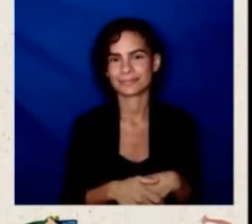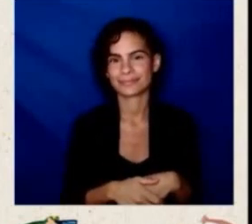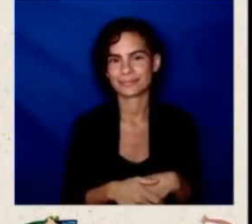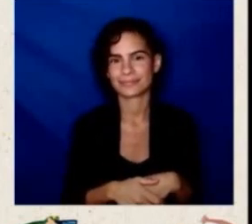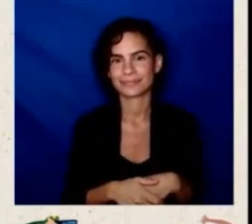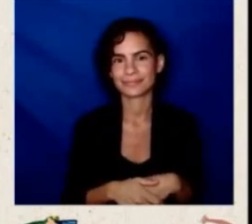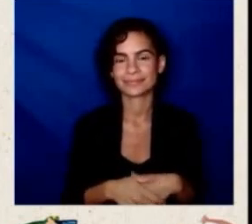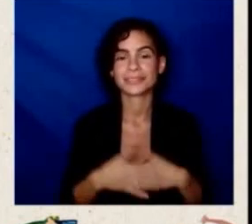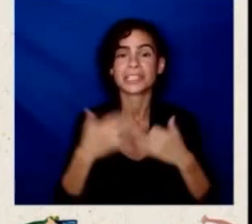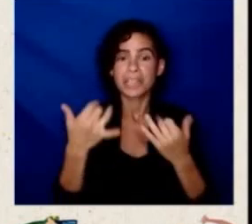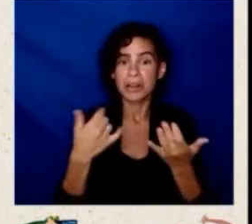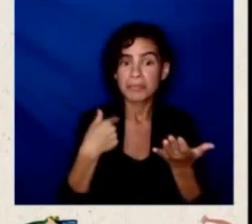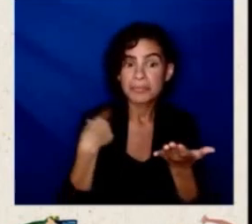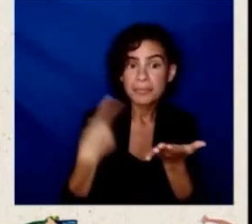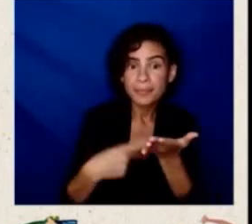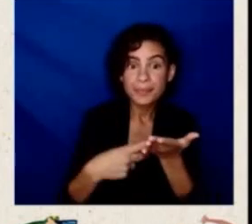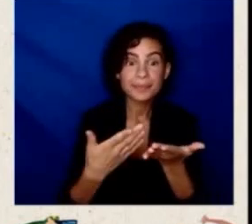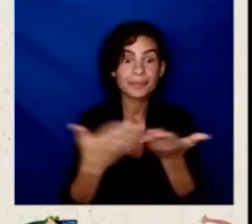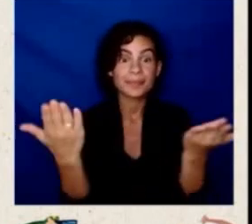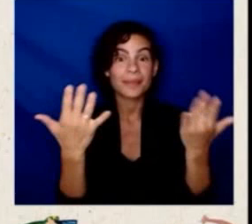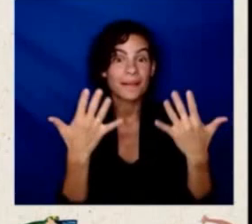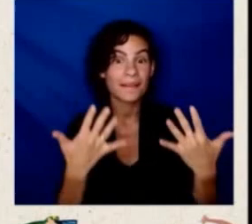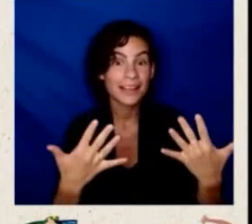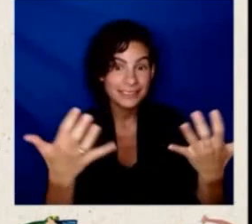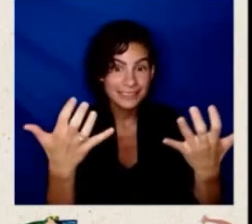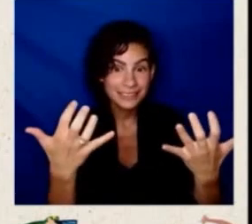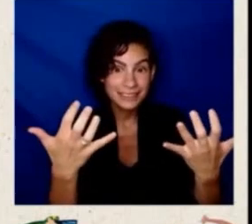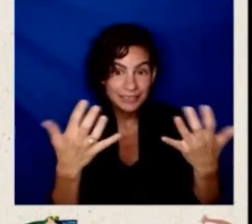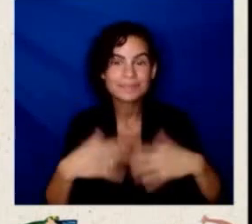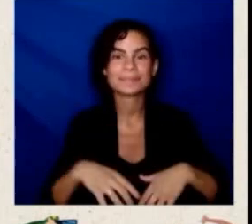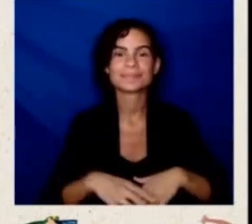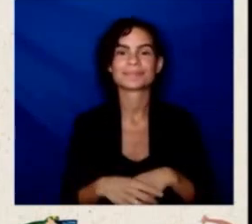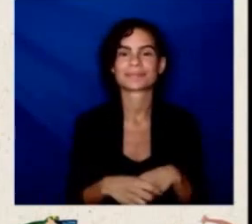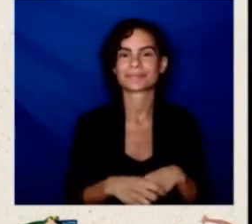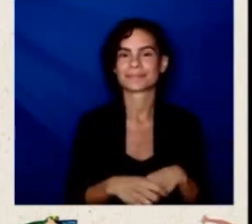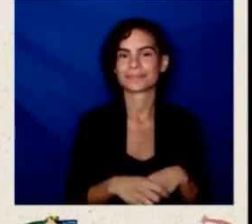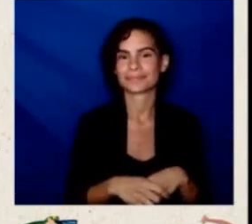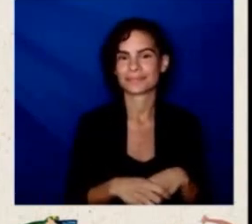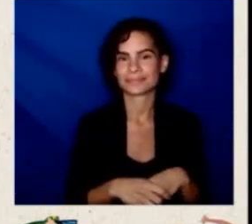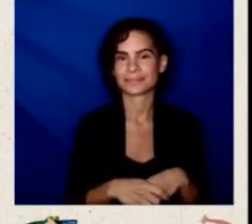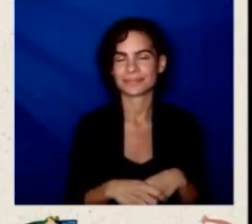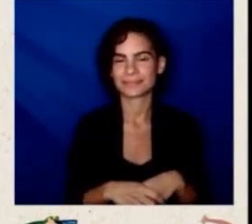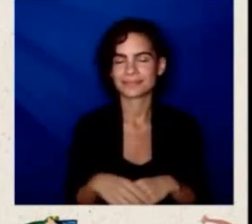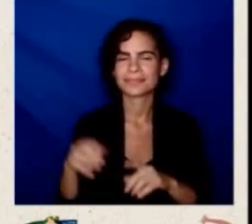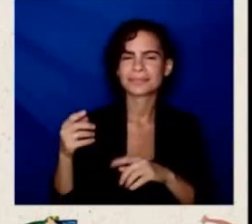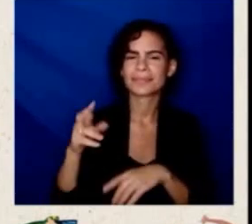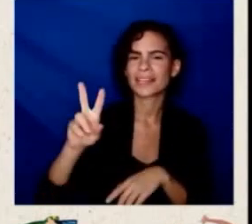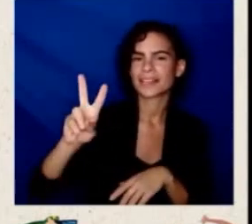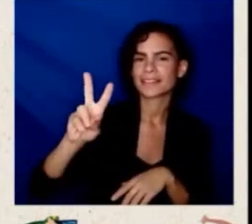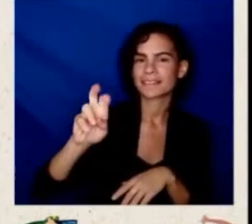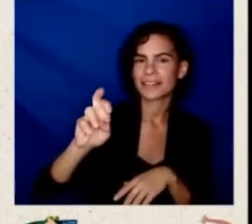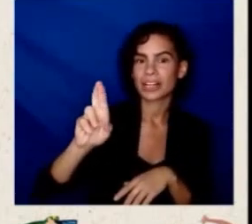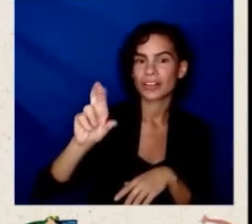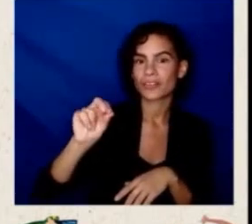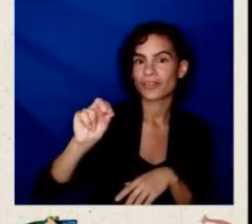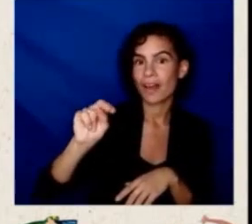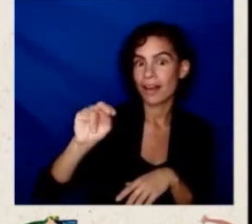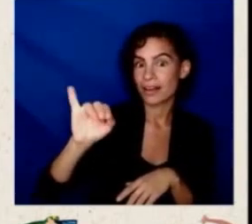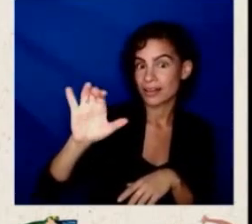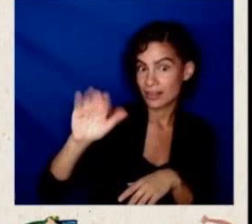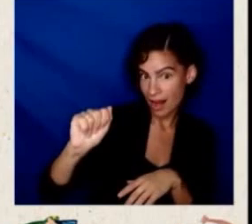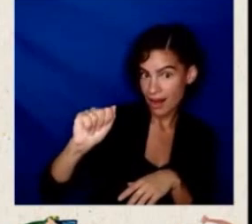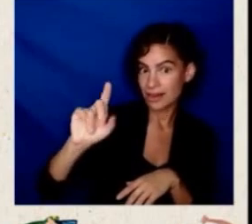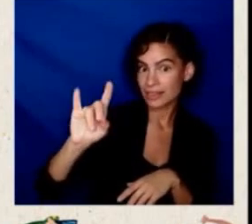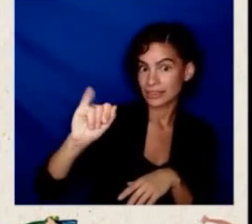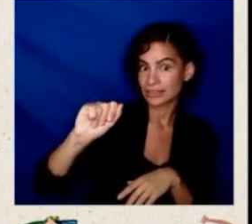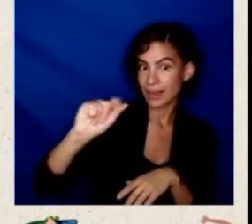Secretary Vecera from Veronica Flores-Diaz, who's a registered nurse and Dreamer based in Chicago. Turning to you.